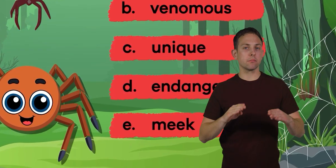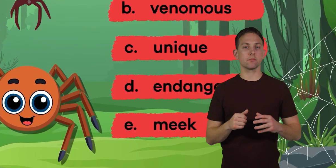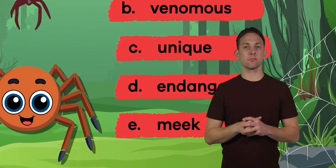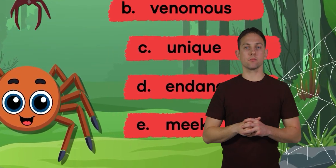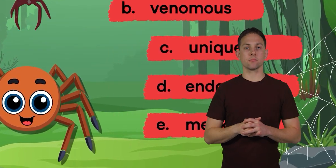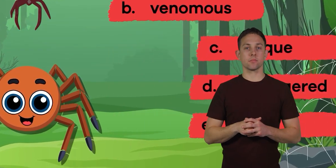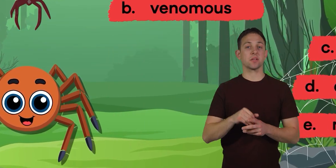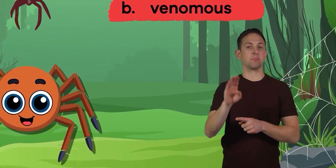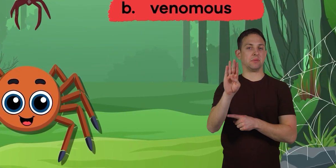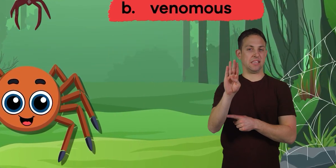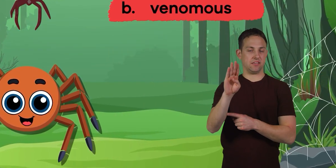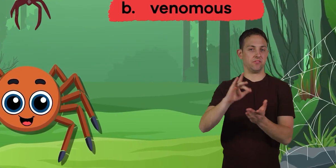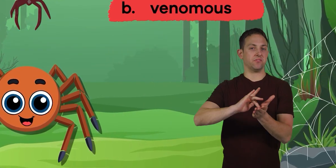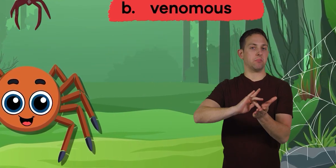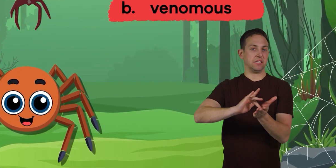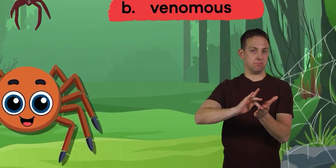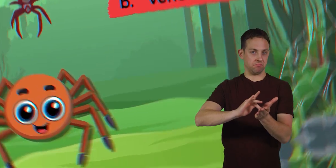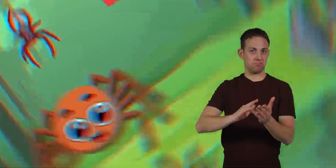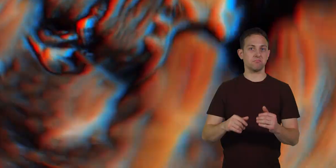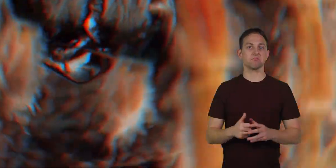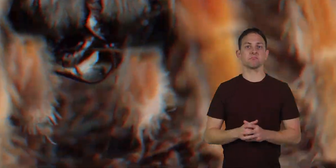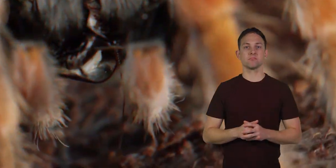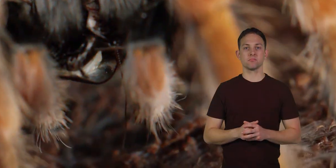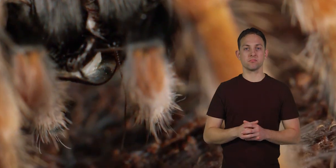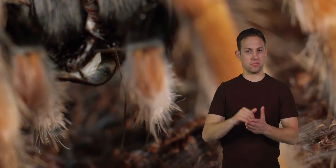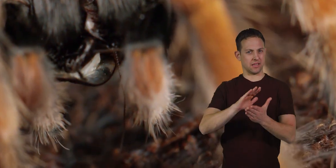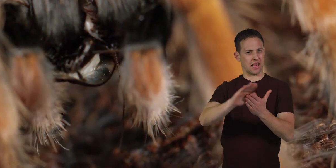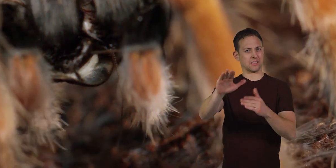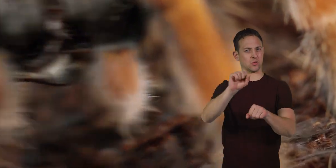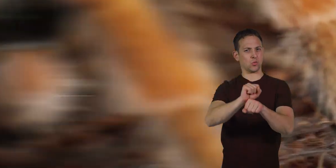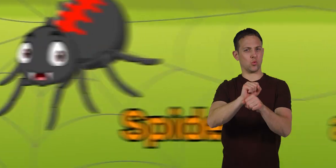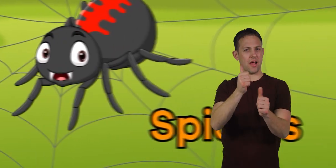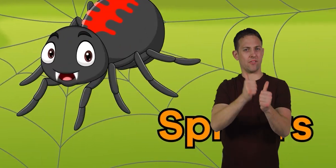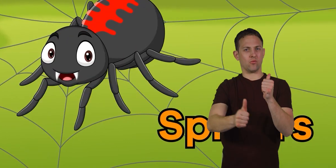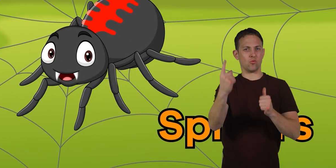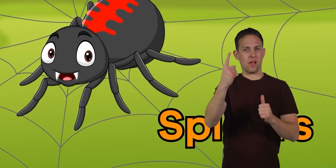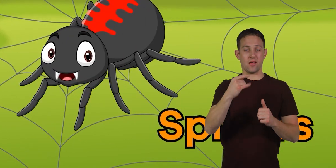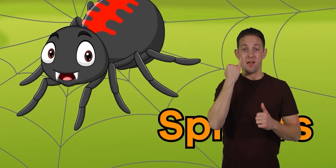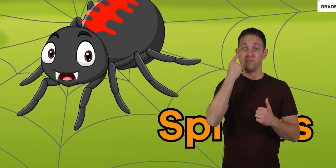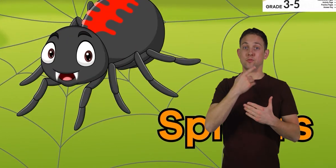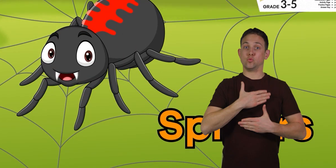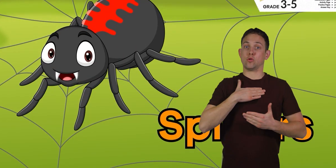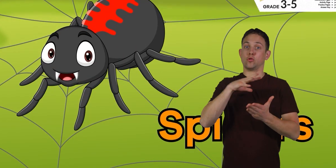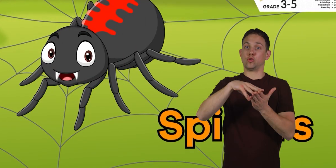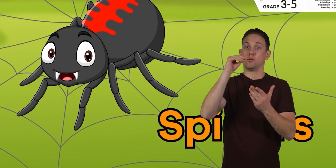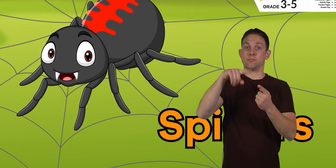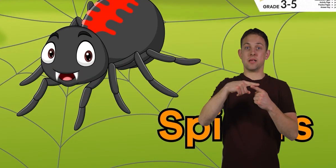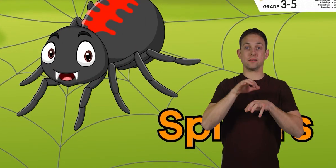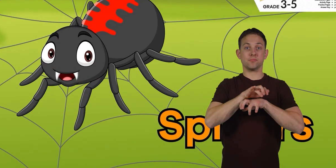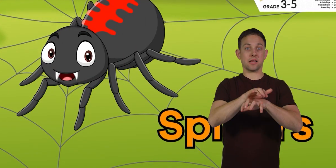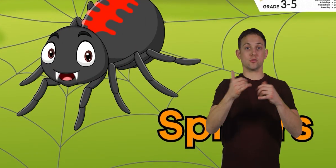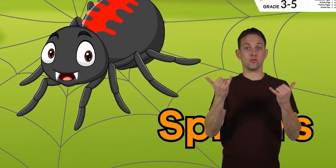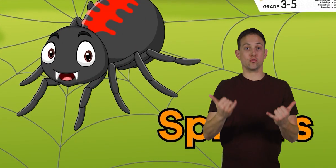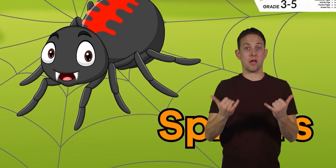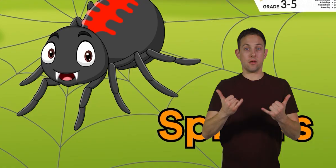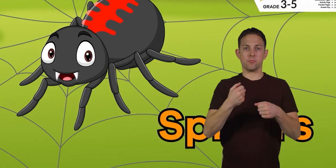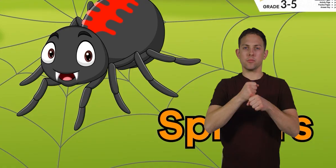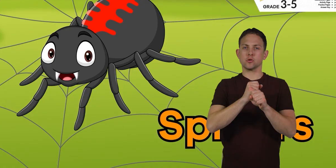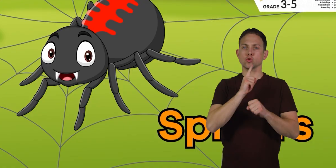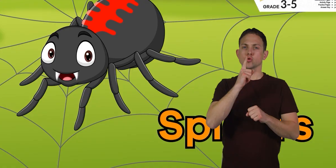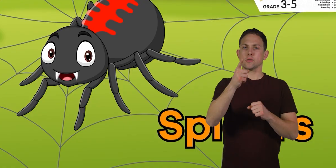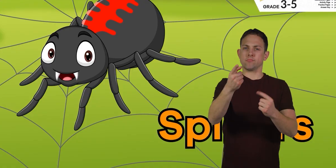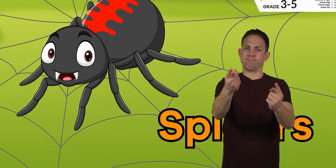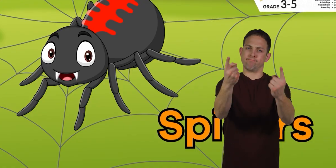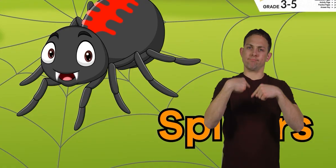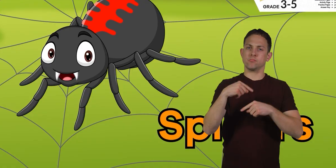B. Venomous. Nice work everyone! If you enjoyed learning about spiders today, make sure